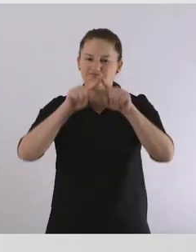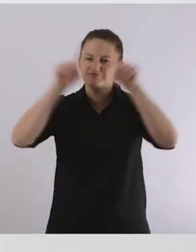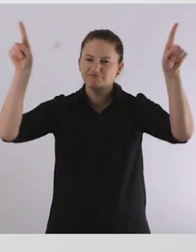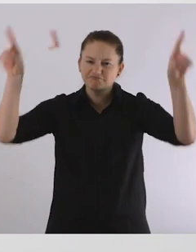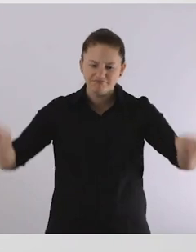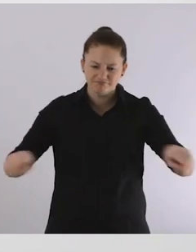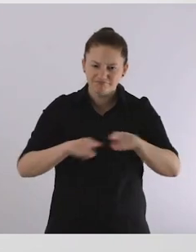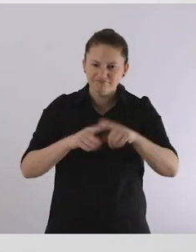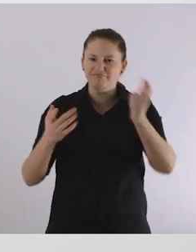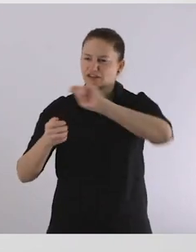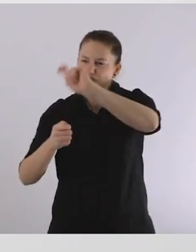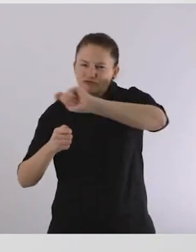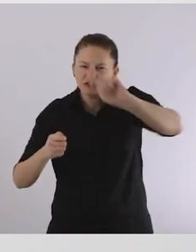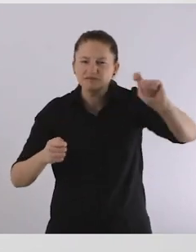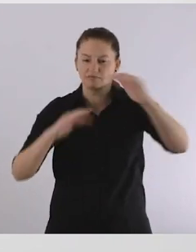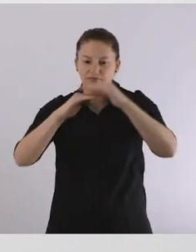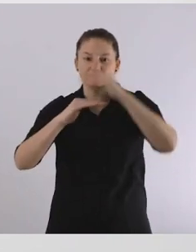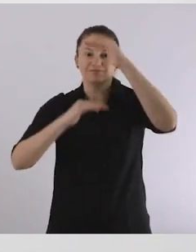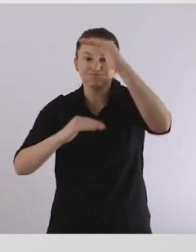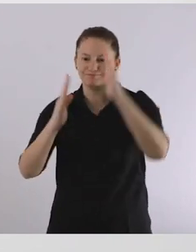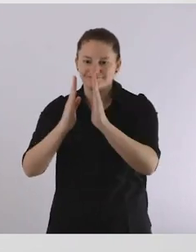Large print signs and floor plans.